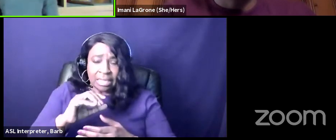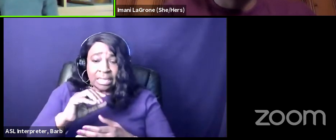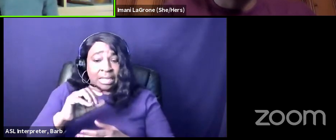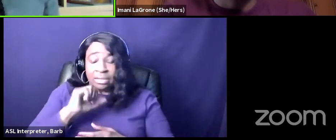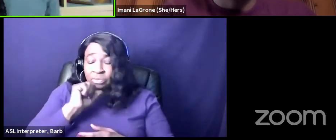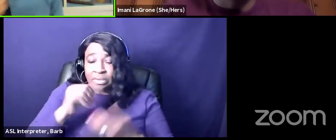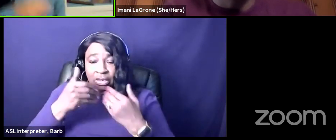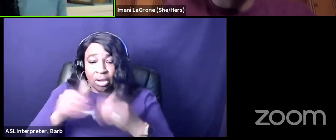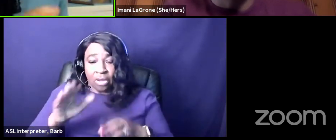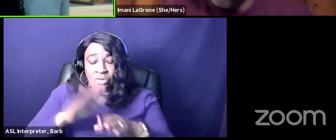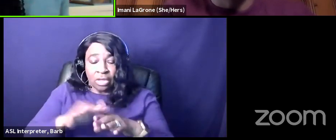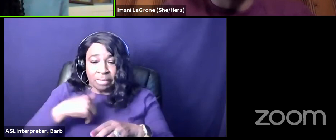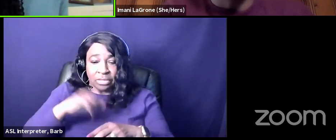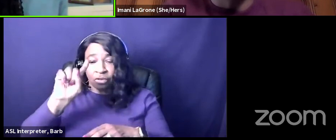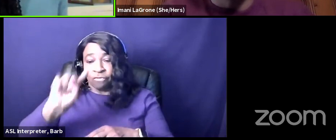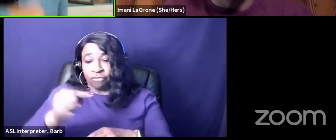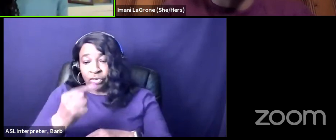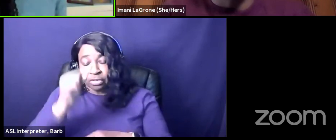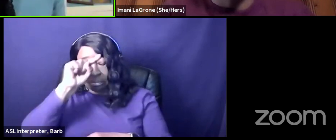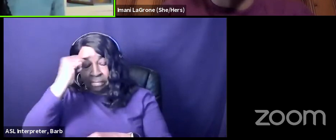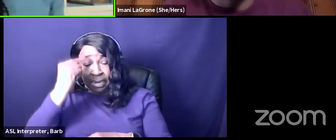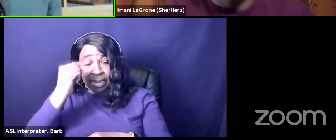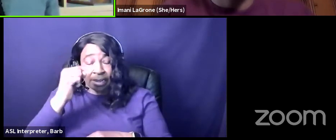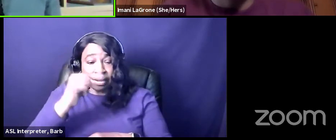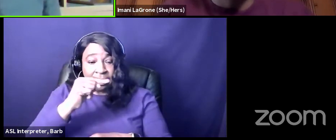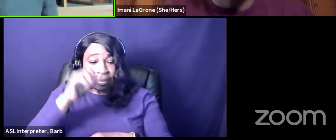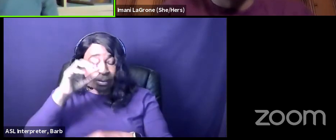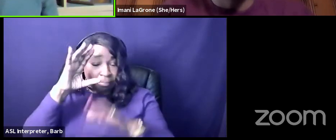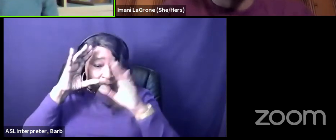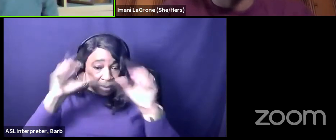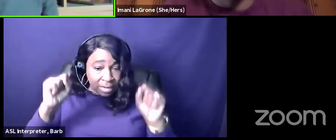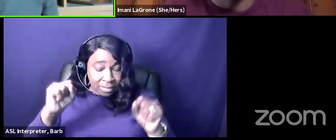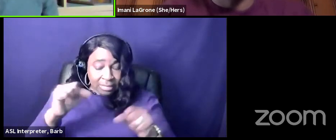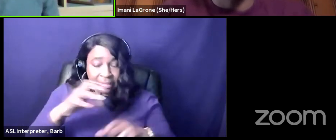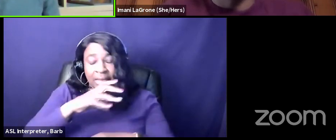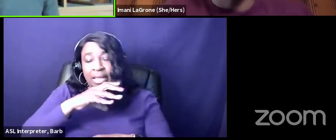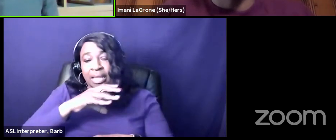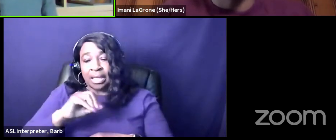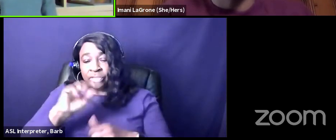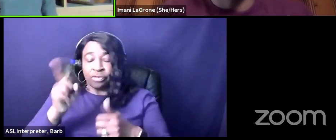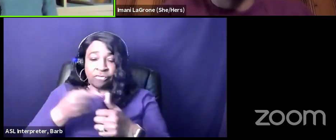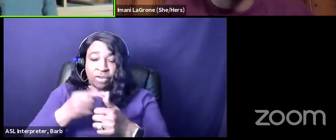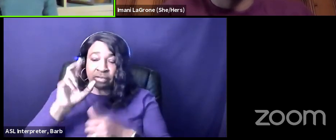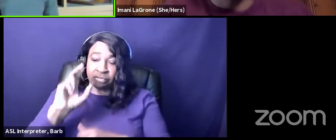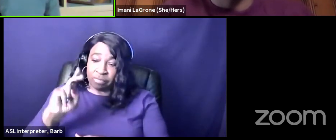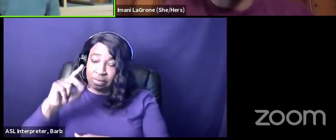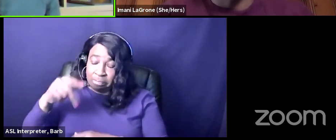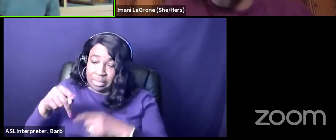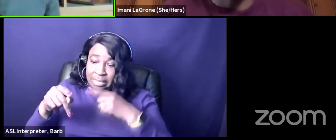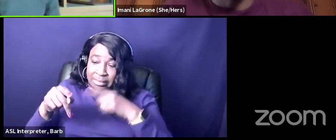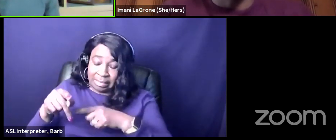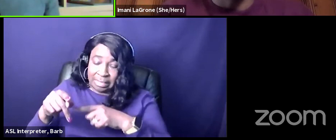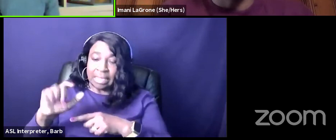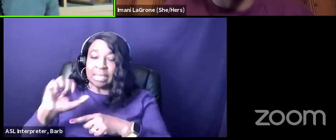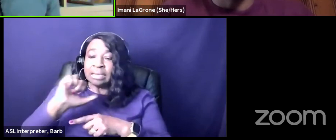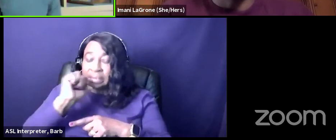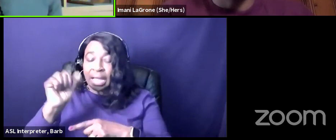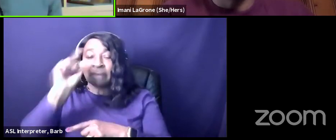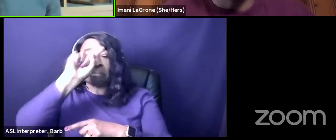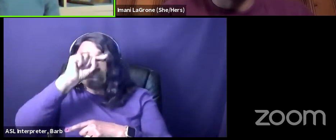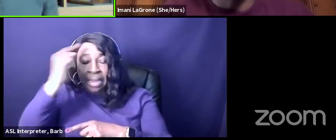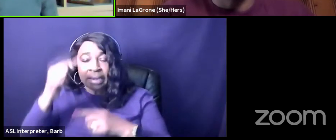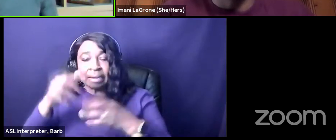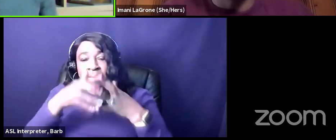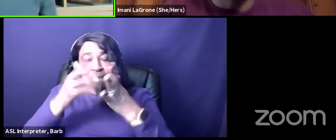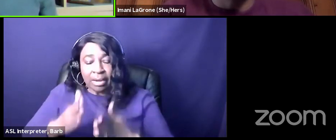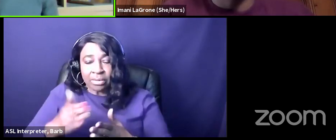black president and our first black vice president are not black americans and so when i ask my students you know we talk